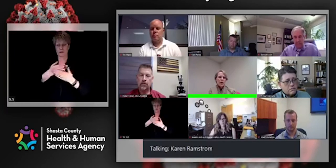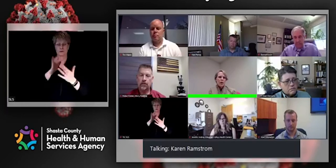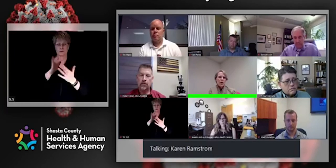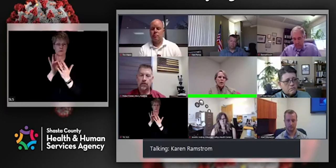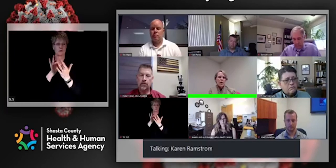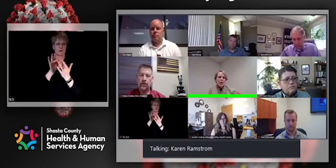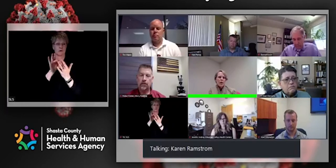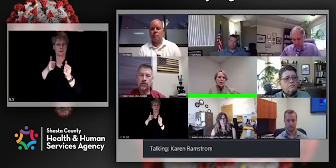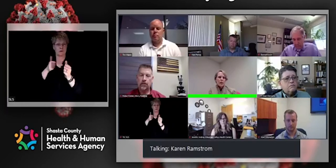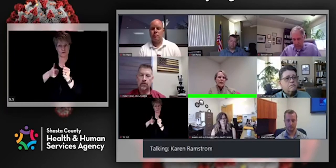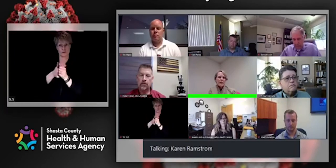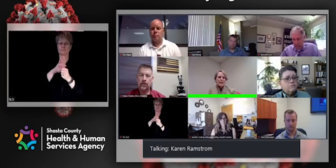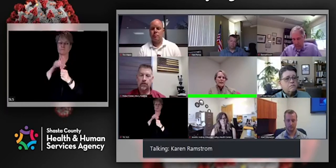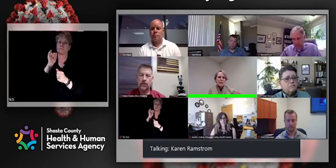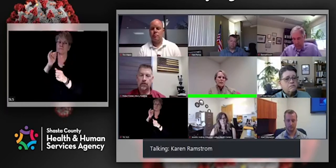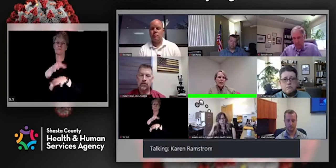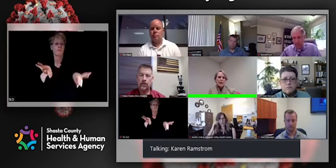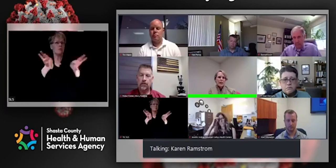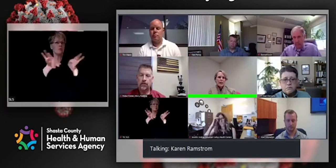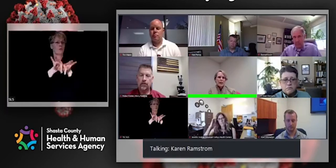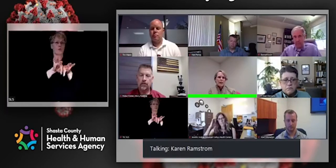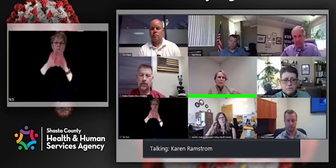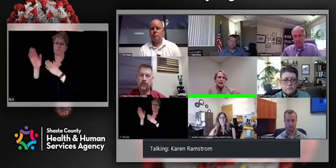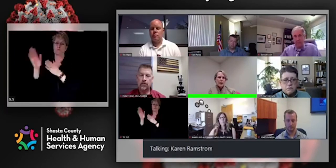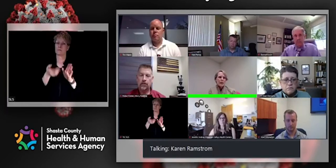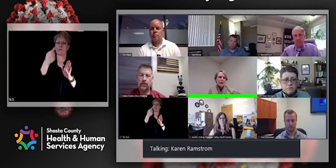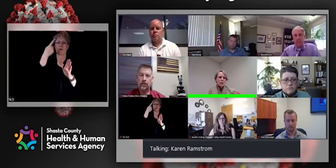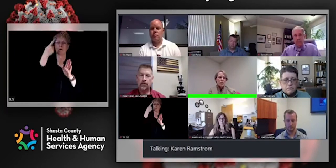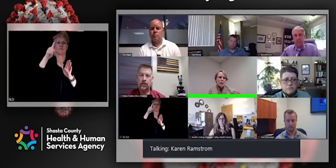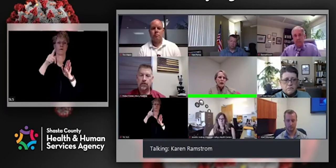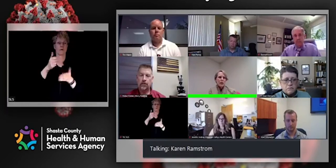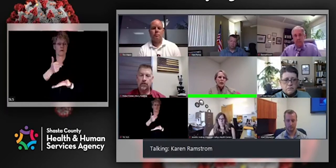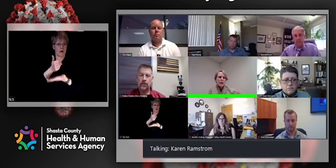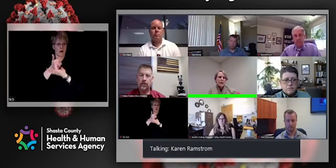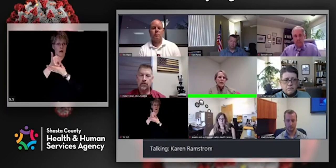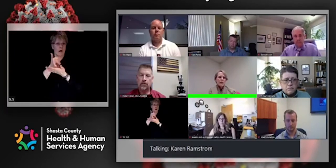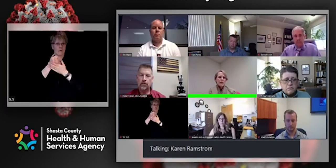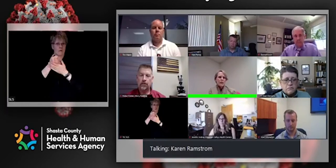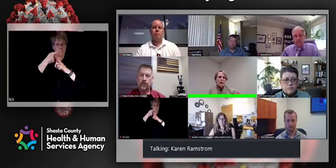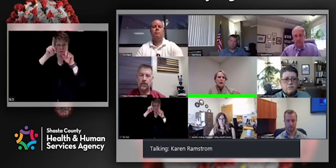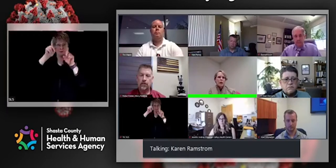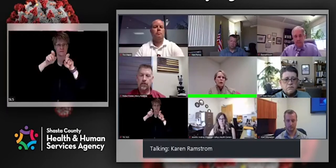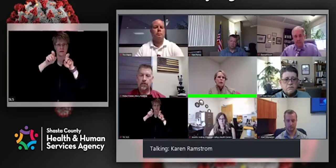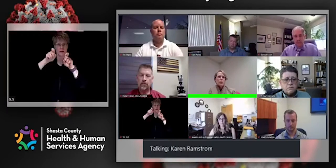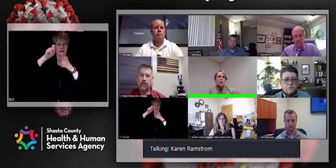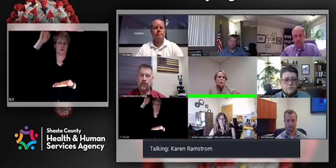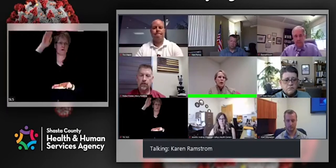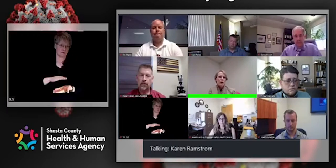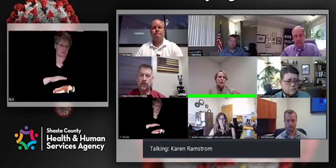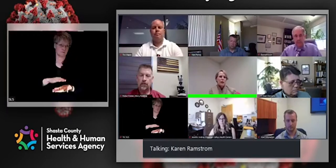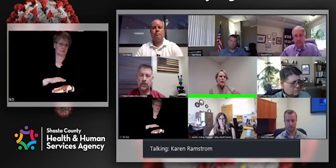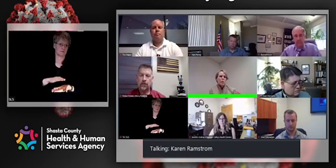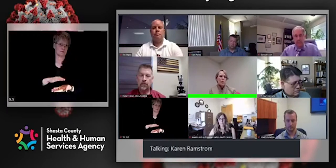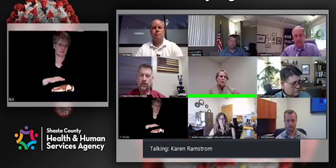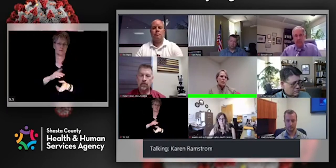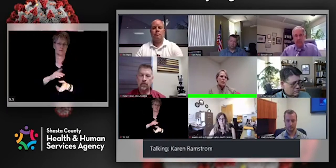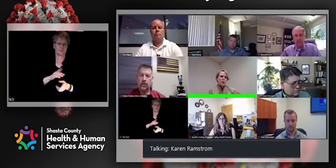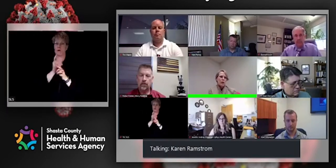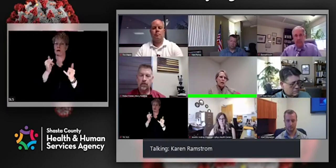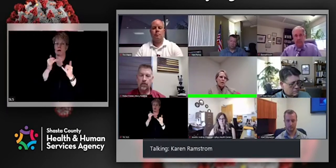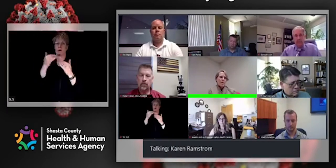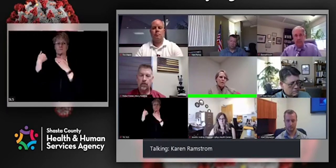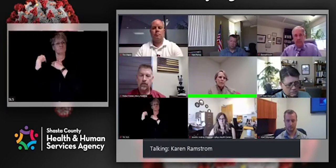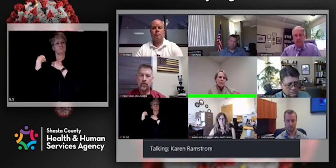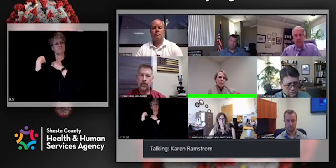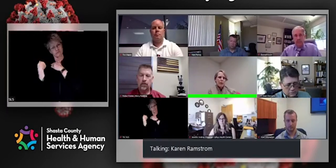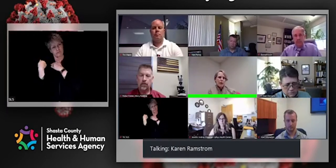numbers down and our capacity to do that is maximized right now. And it's a huge burden and workload,